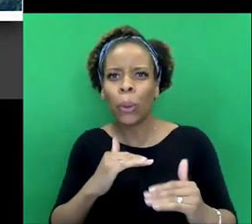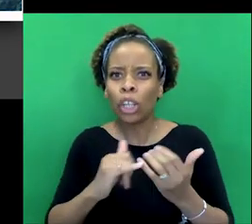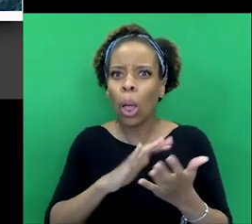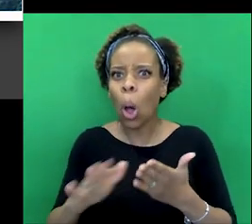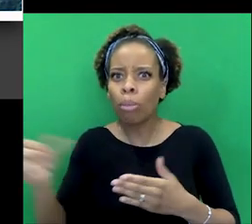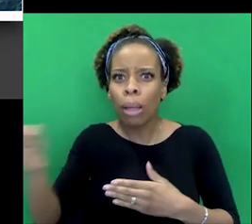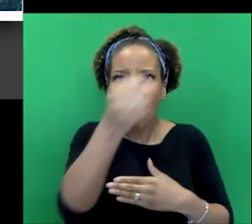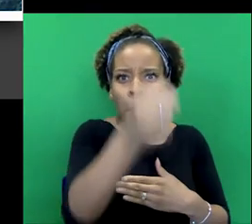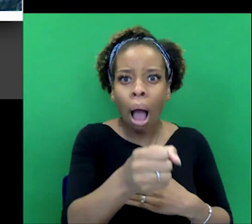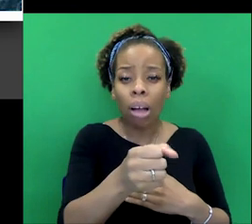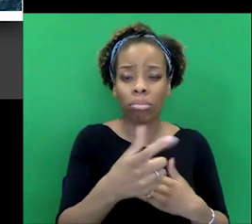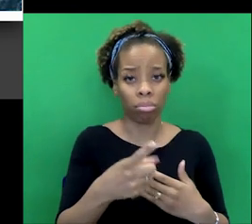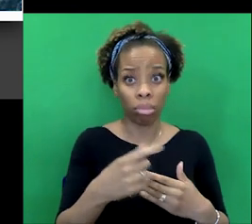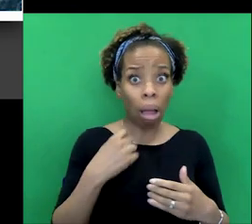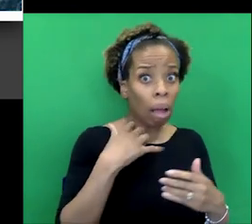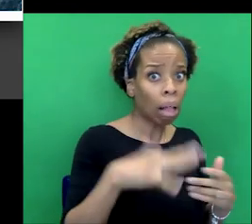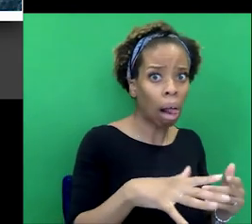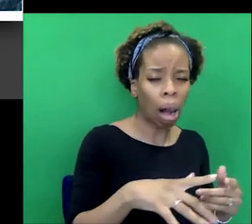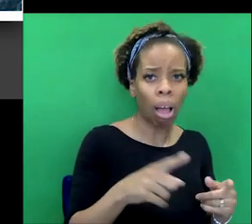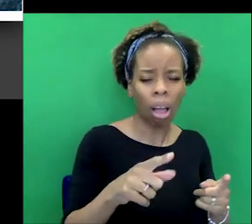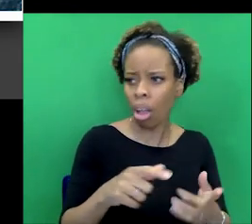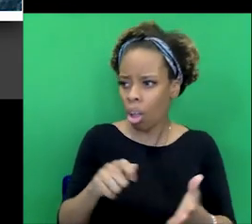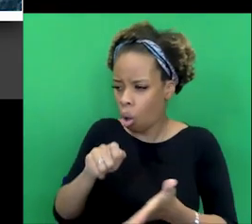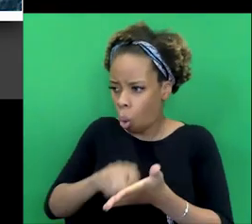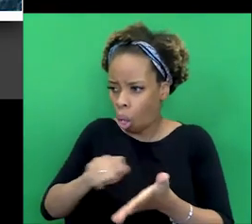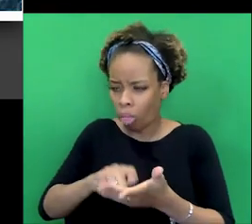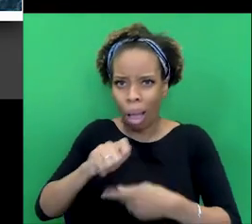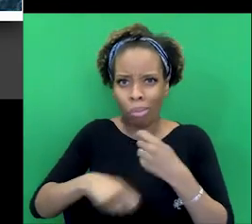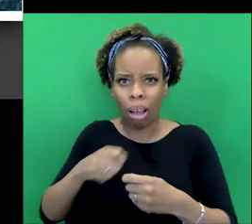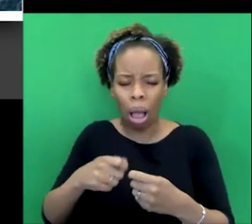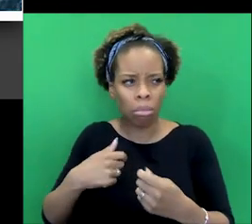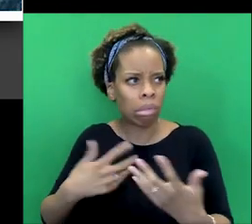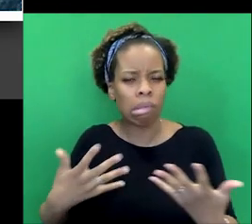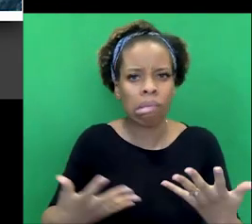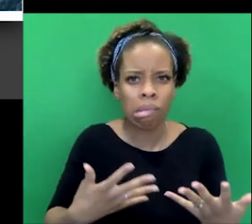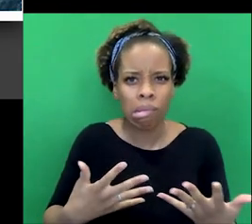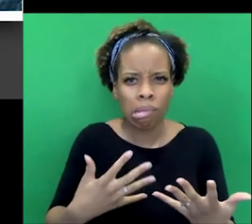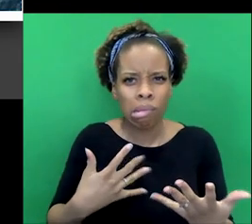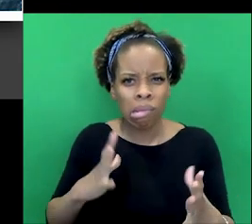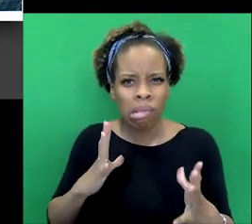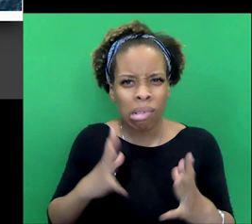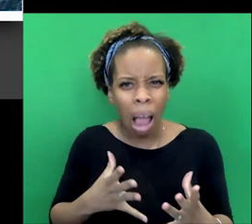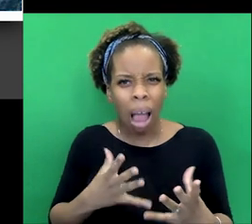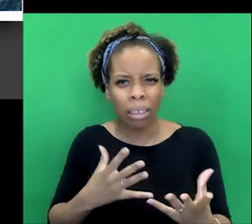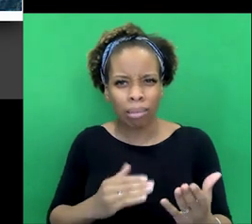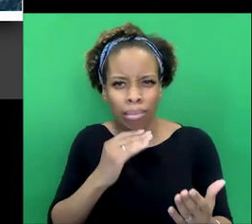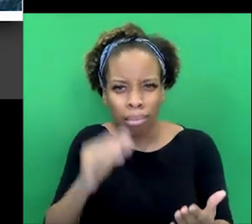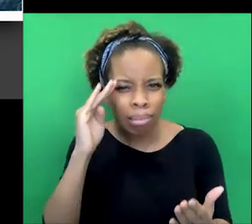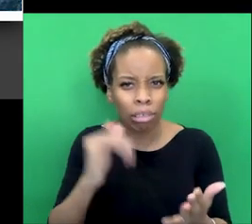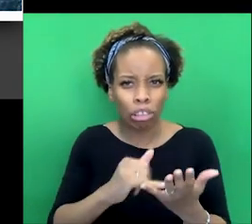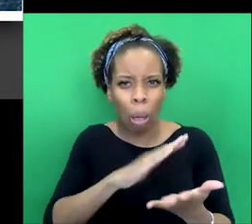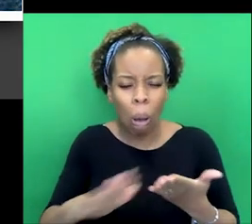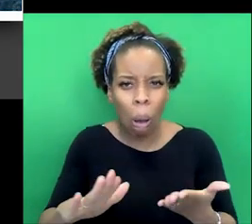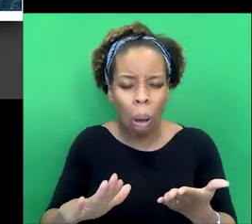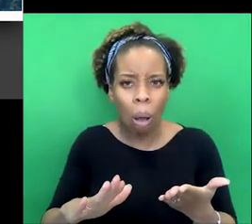actually kill somebody, but the author has begun to hate his own creation and he's tired of him, but he's killed him off. But now he's got